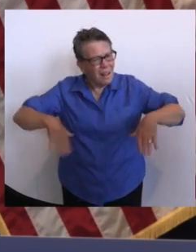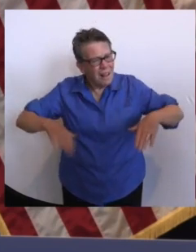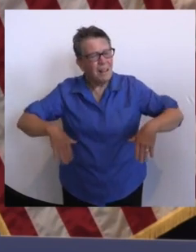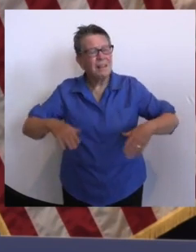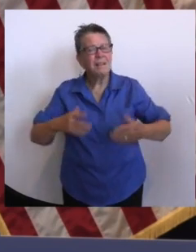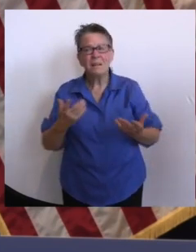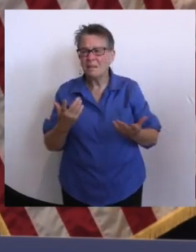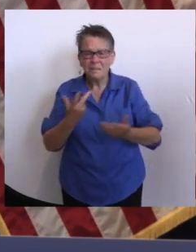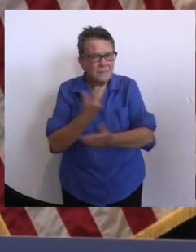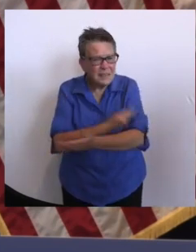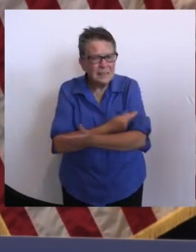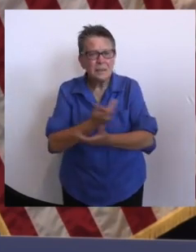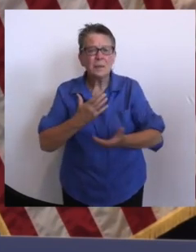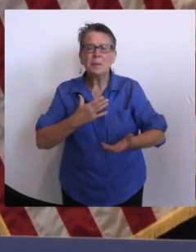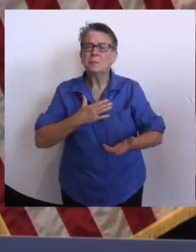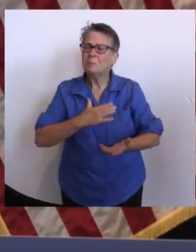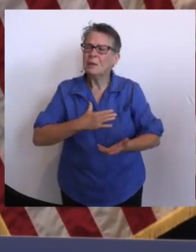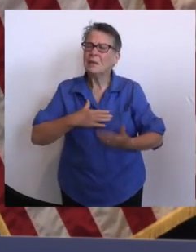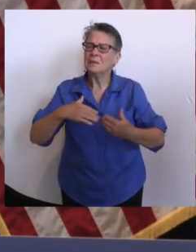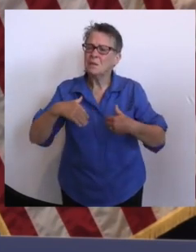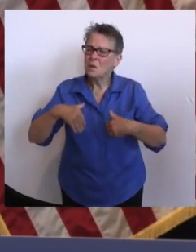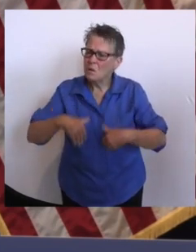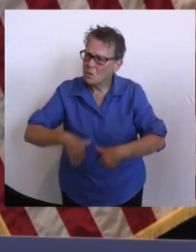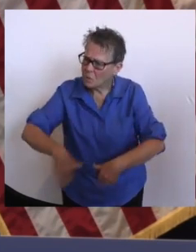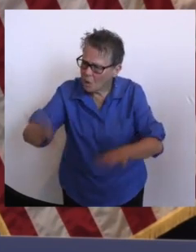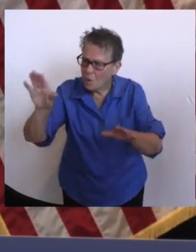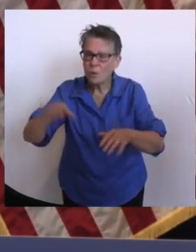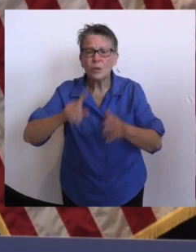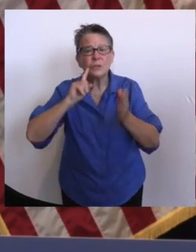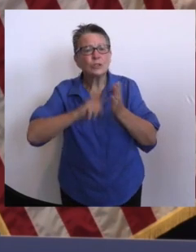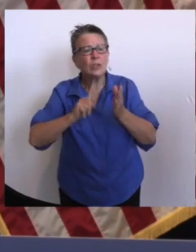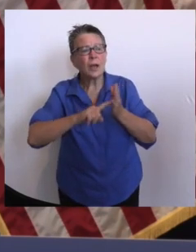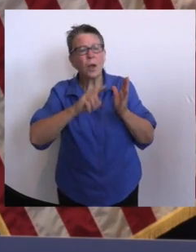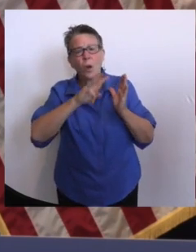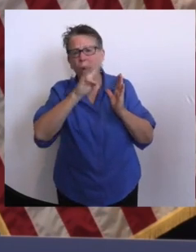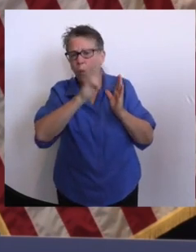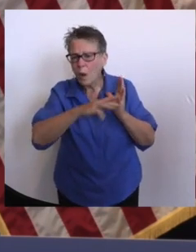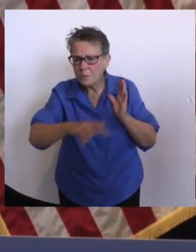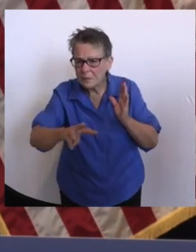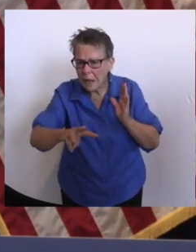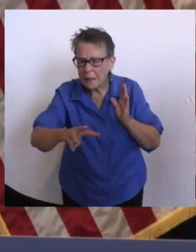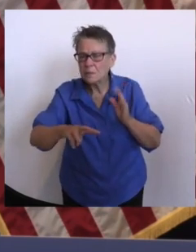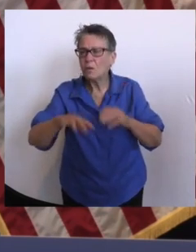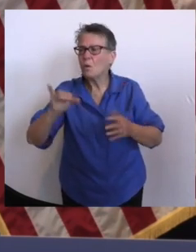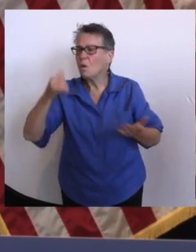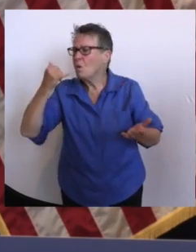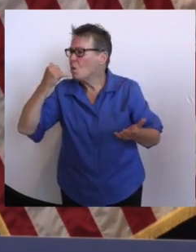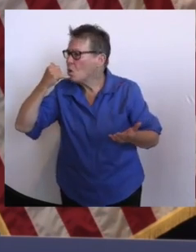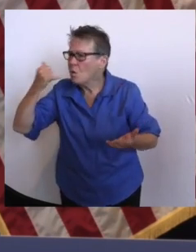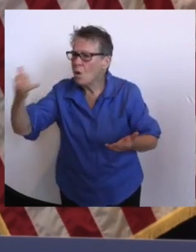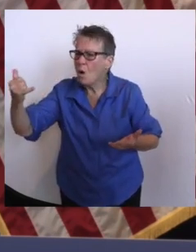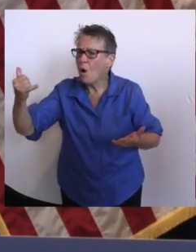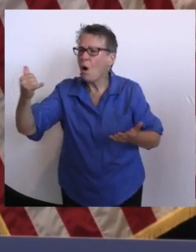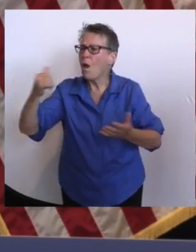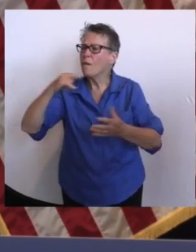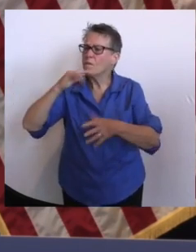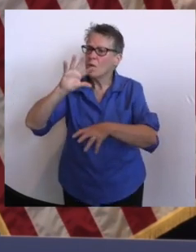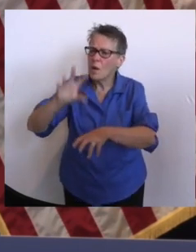call 855-568-0545 to schedule an appointment.